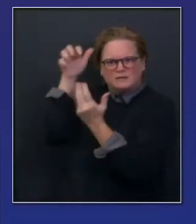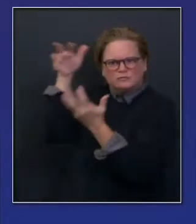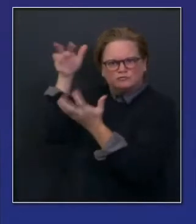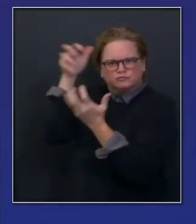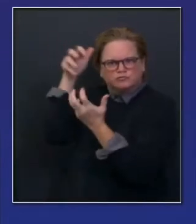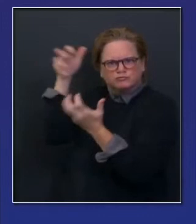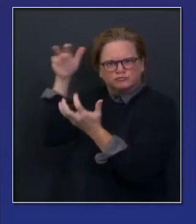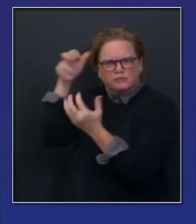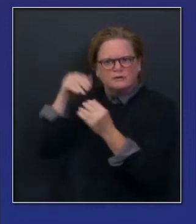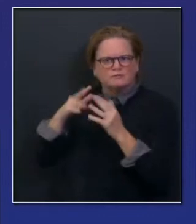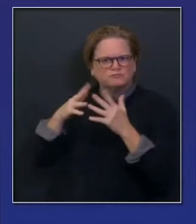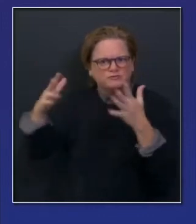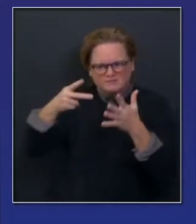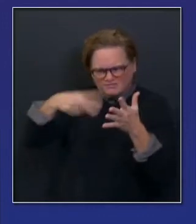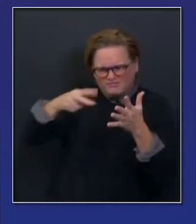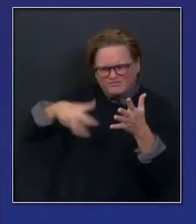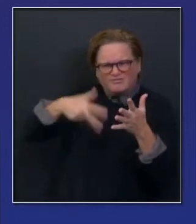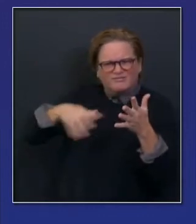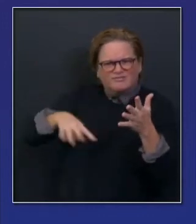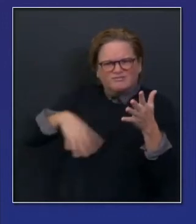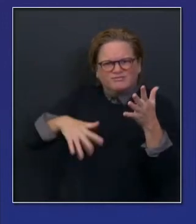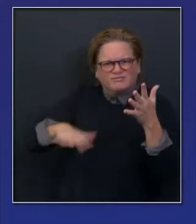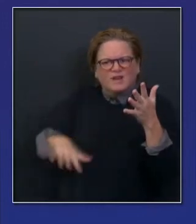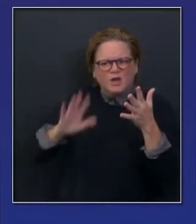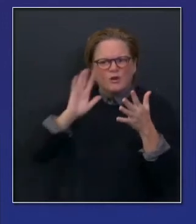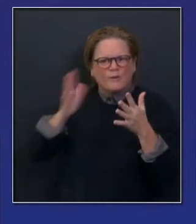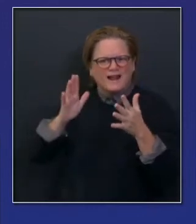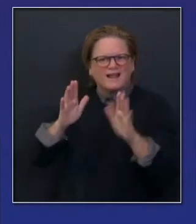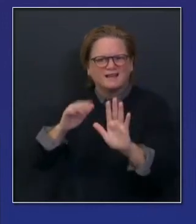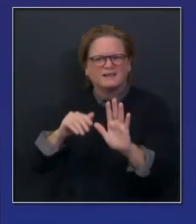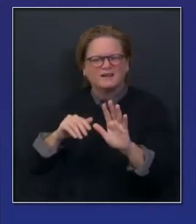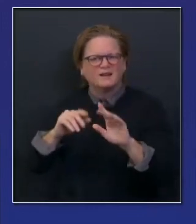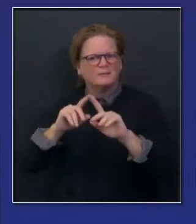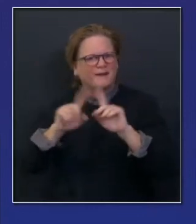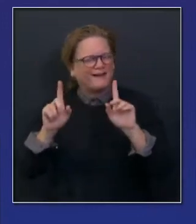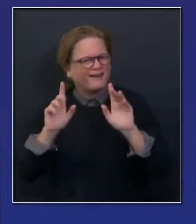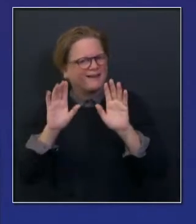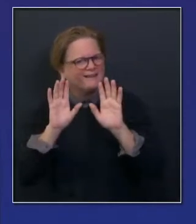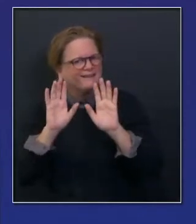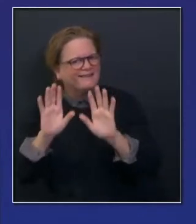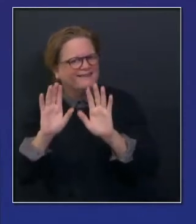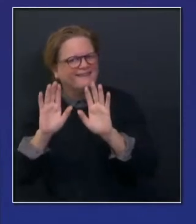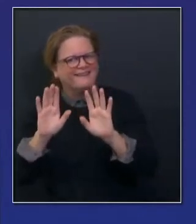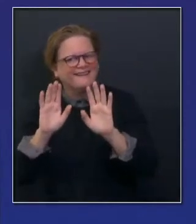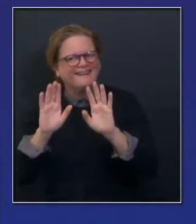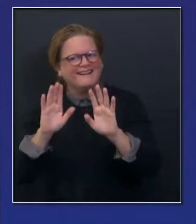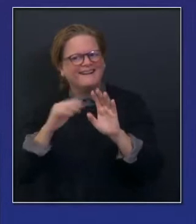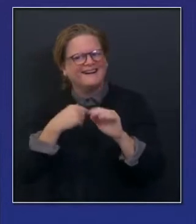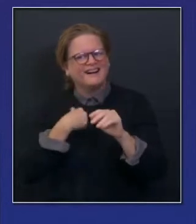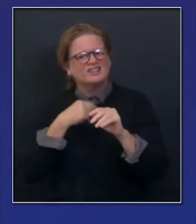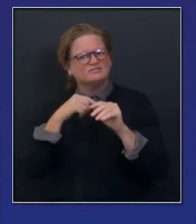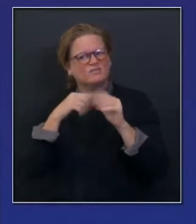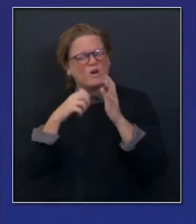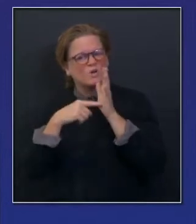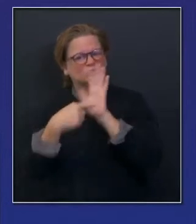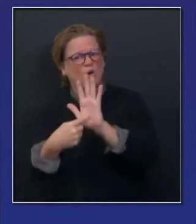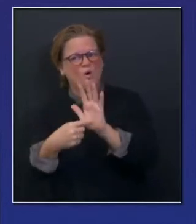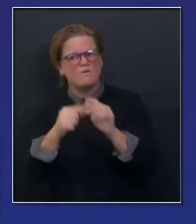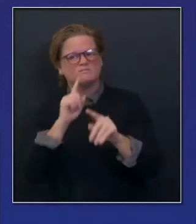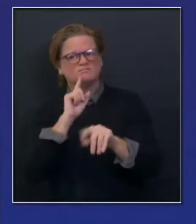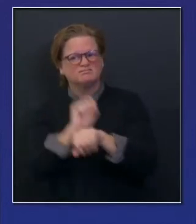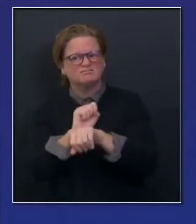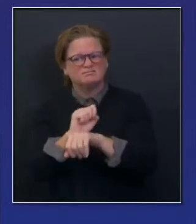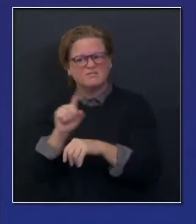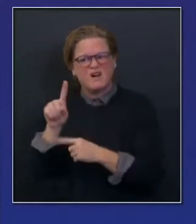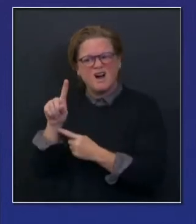next number of weeks vaccinated. But let's deal with some sober realities. We lost 142 people